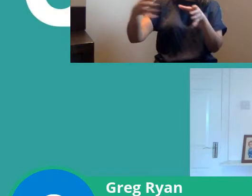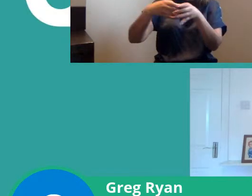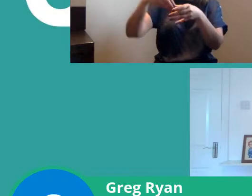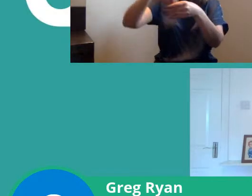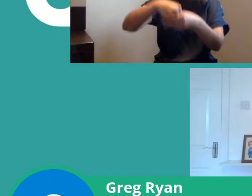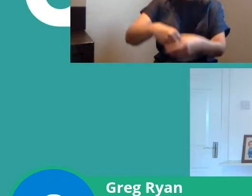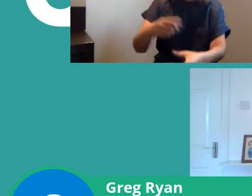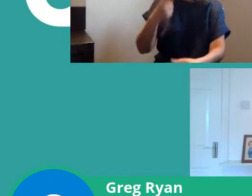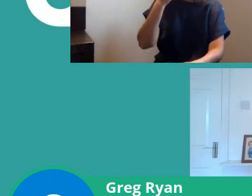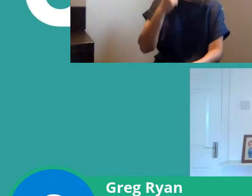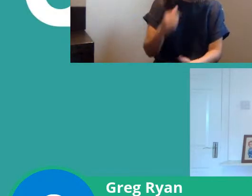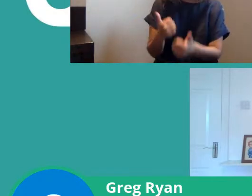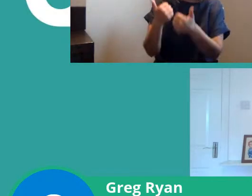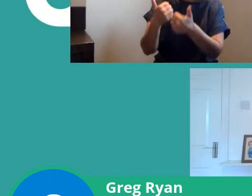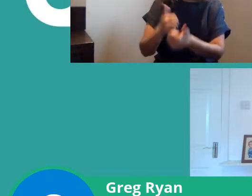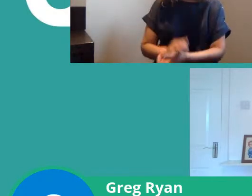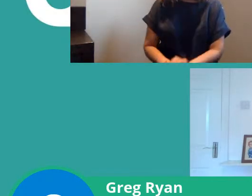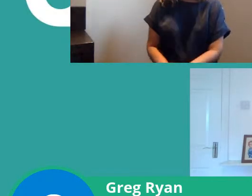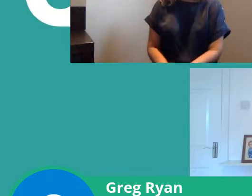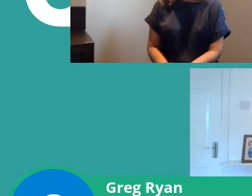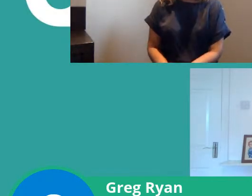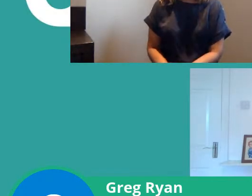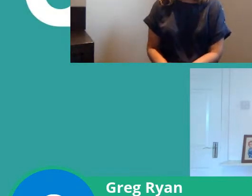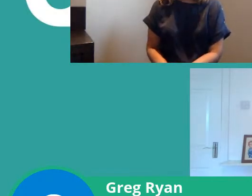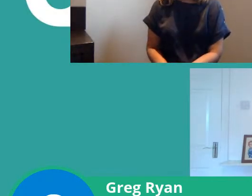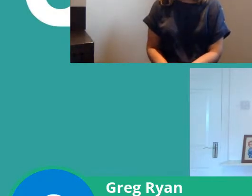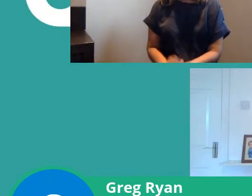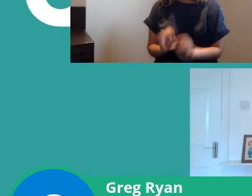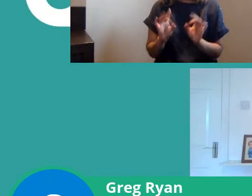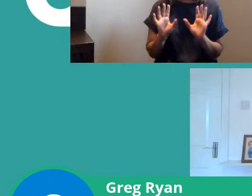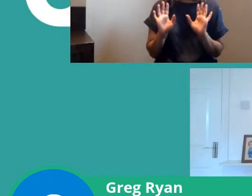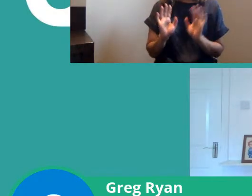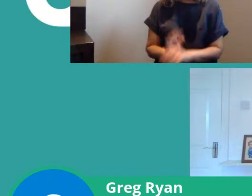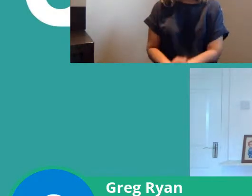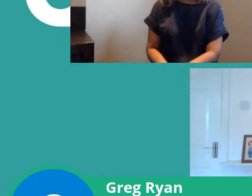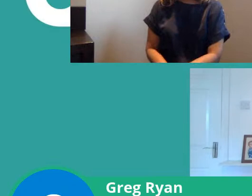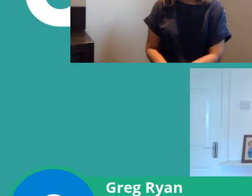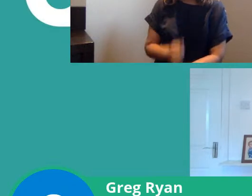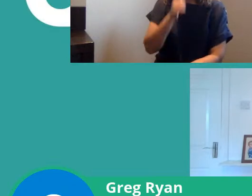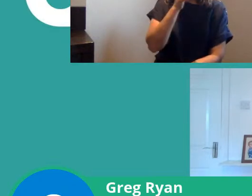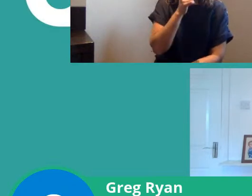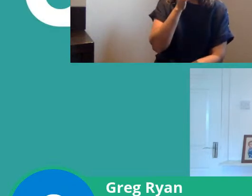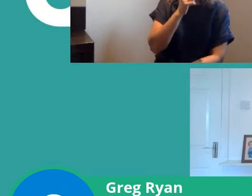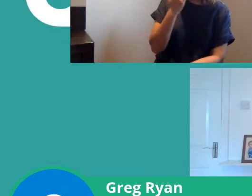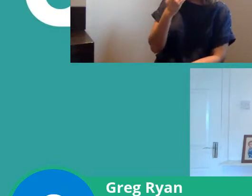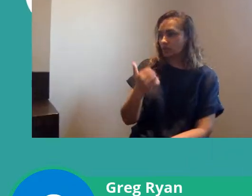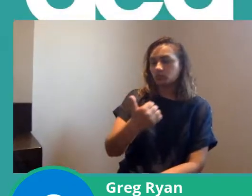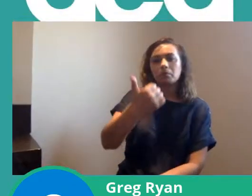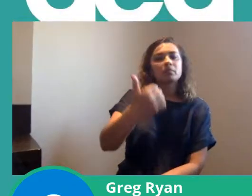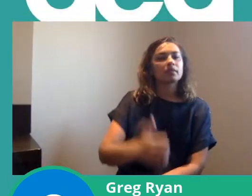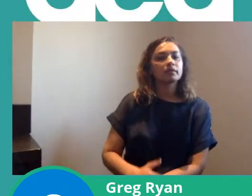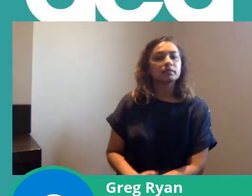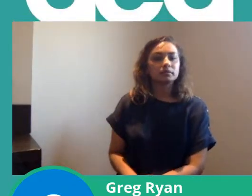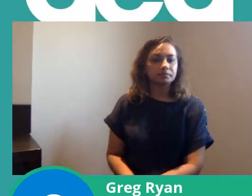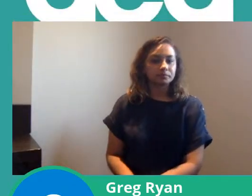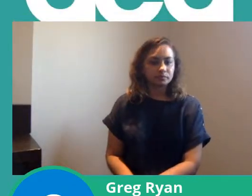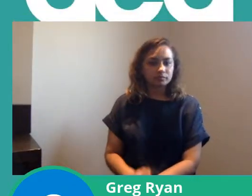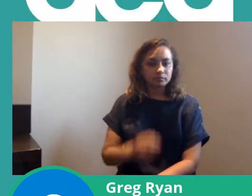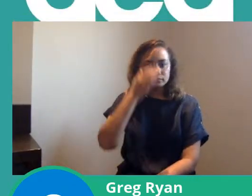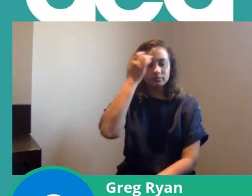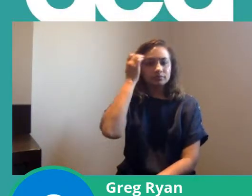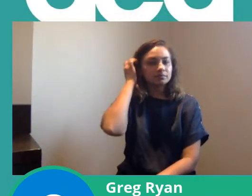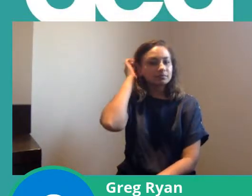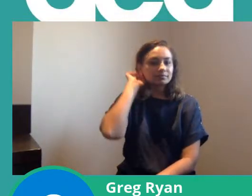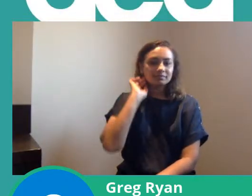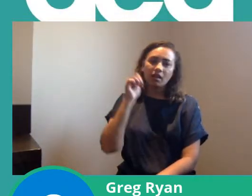basis then that's fine too I think that's everything that's really useful Nick thank you and it wasn't as simple a